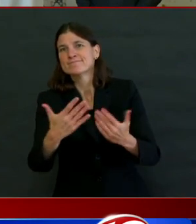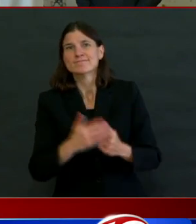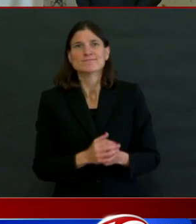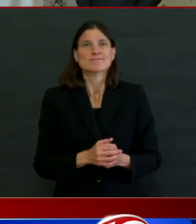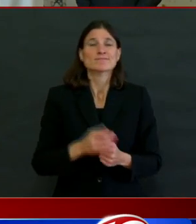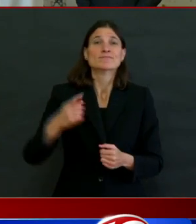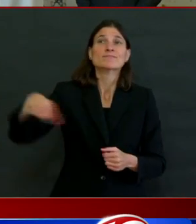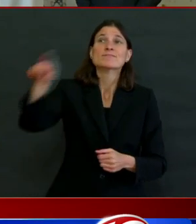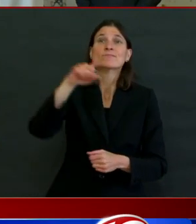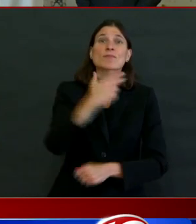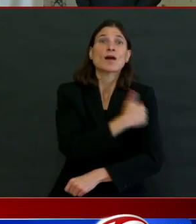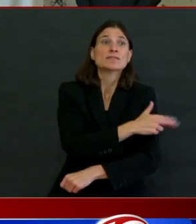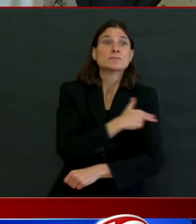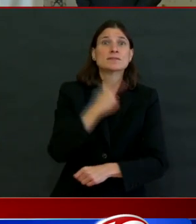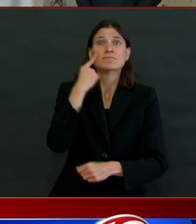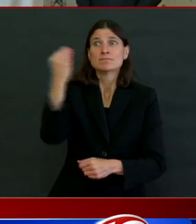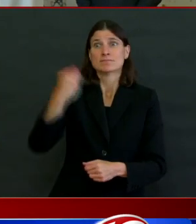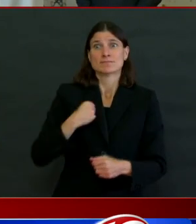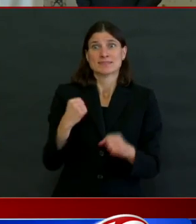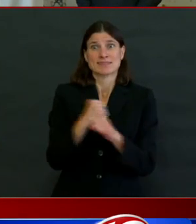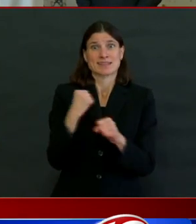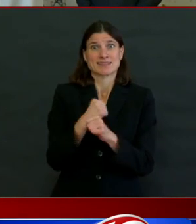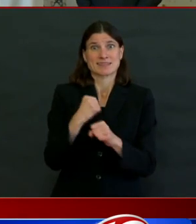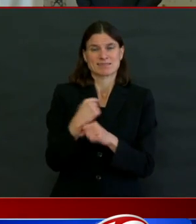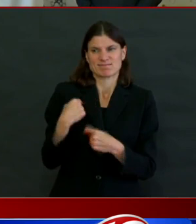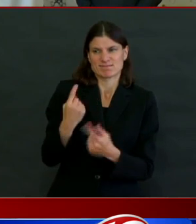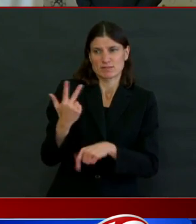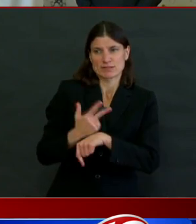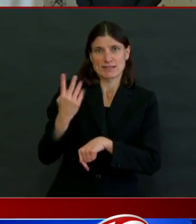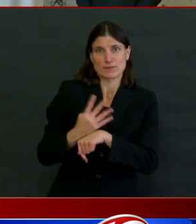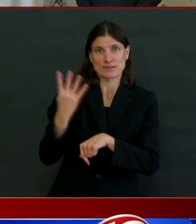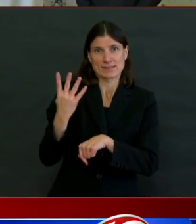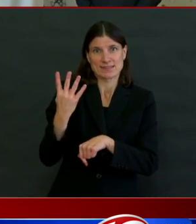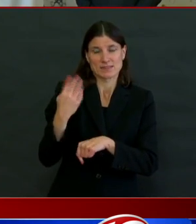line is a scenario that I think is not going to happen.